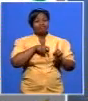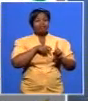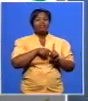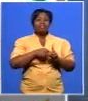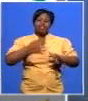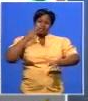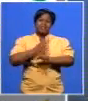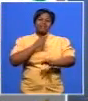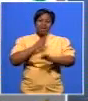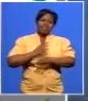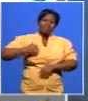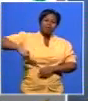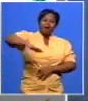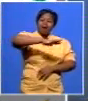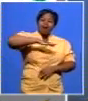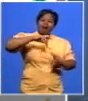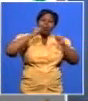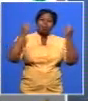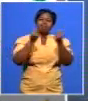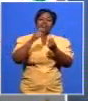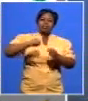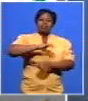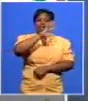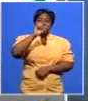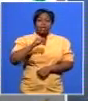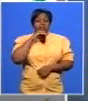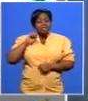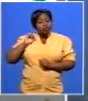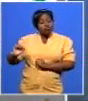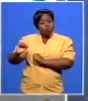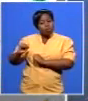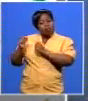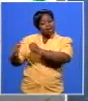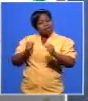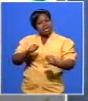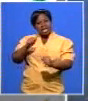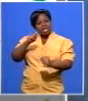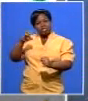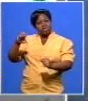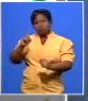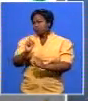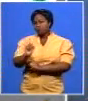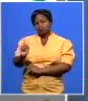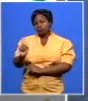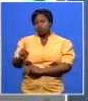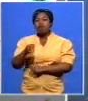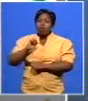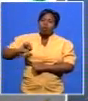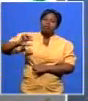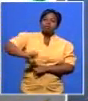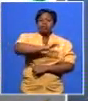our nation he belongs to everybody not just the ANC because he symbolizes a set of values